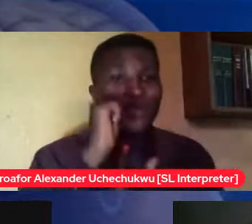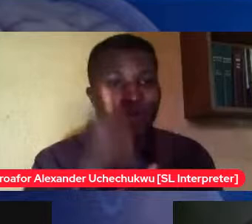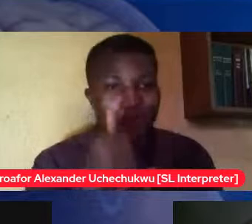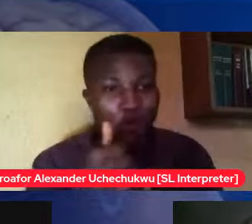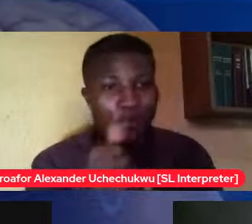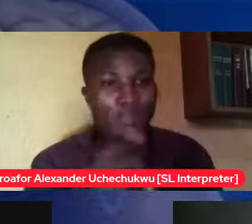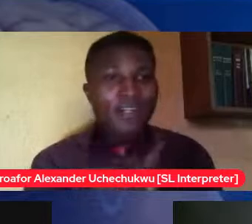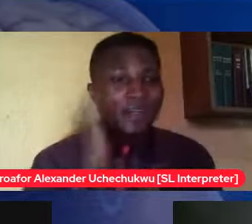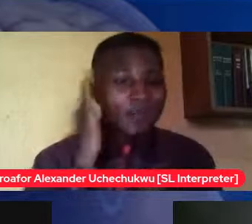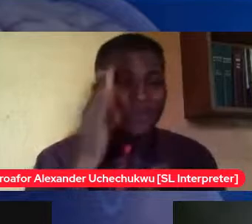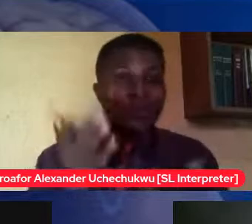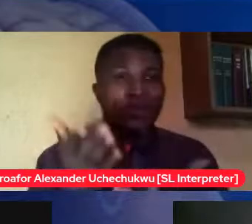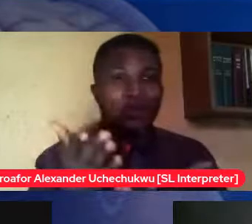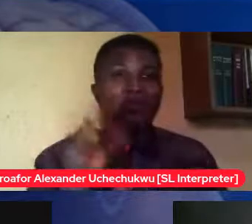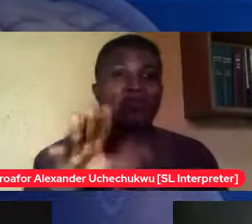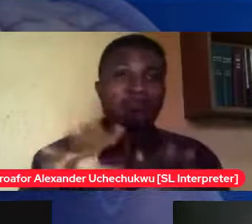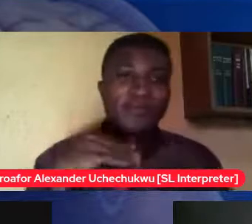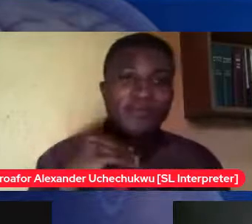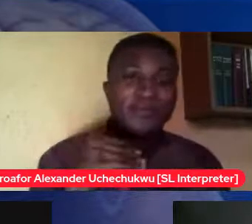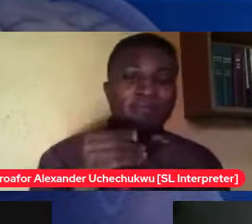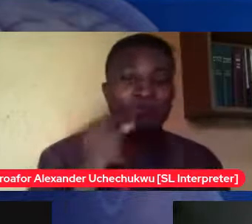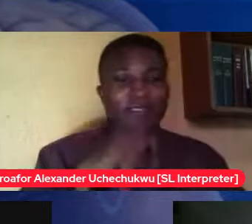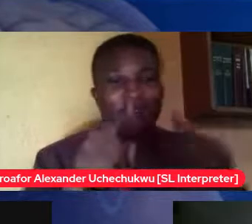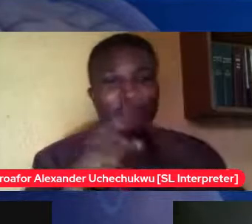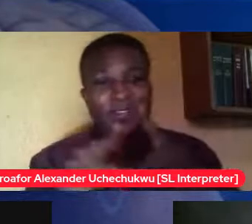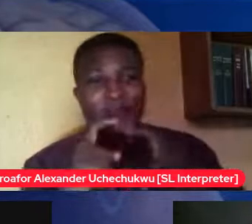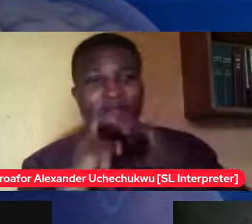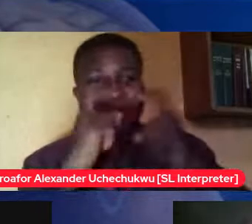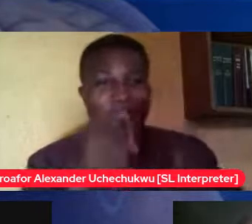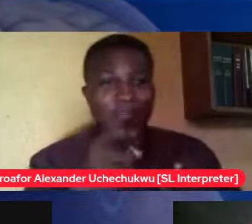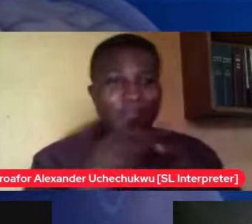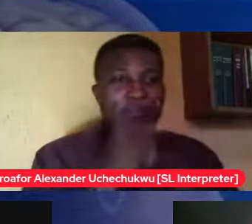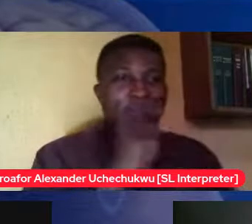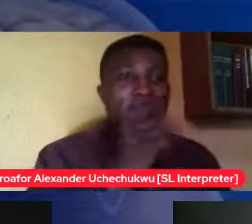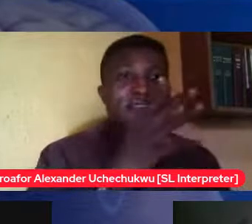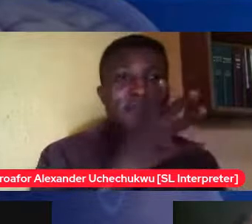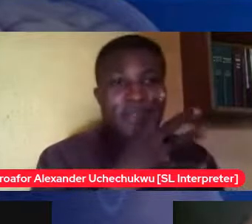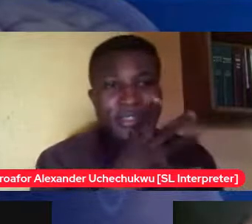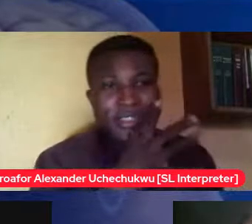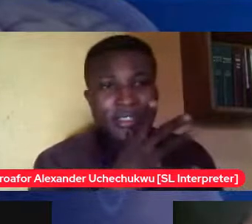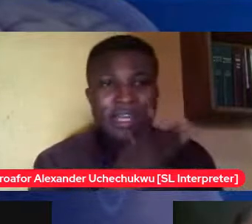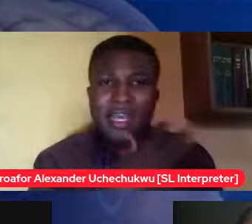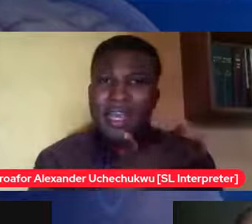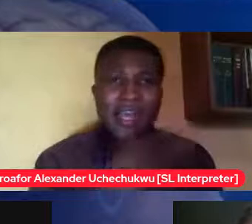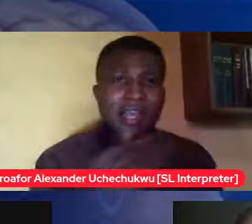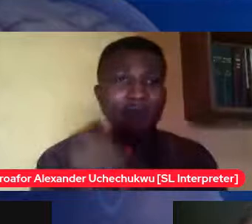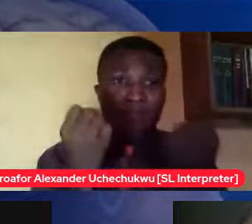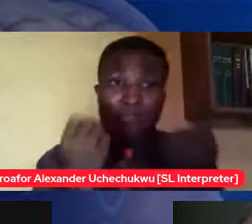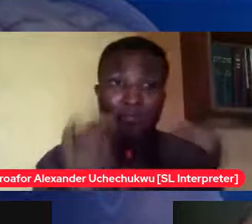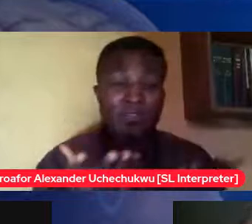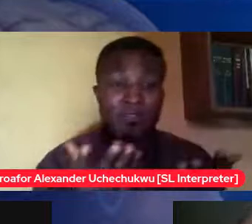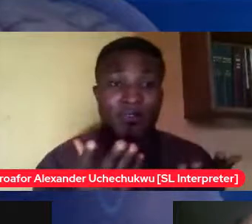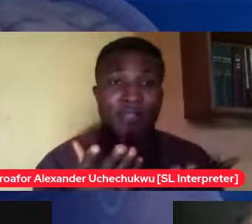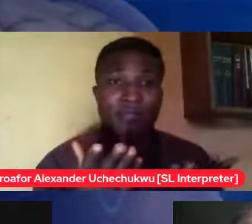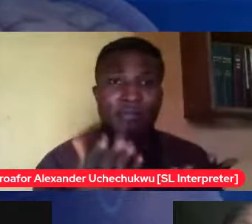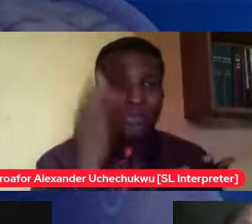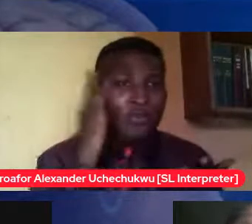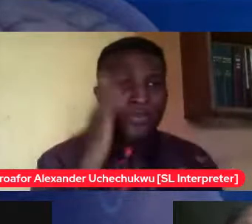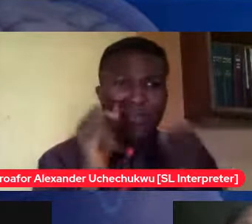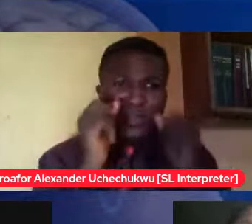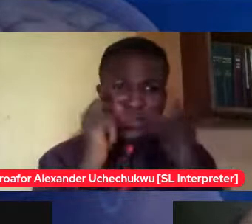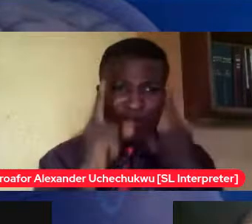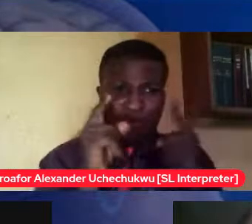these kids a lot of them a lot of them some of them quite non-verbal but you would be shocked at the relationships they've already built